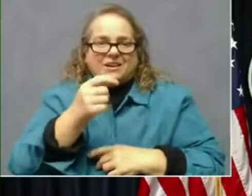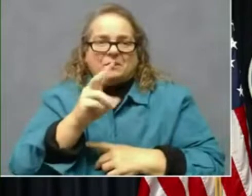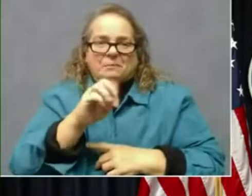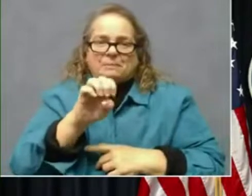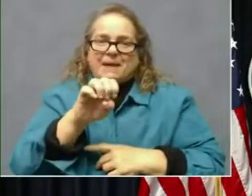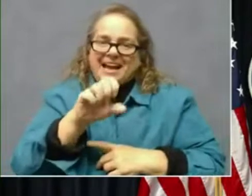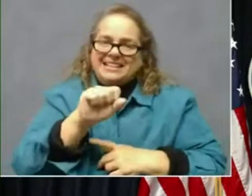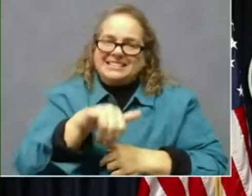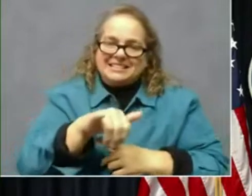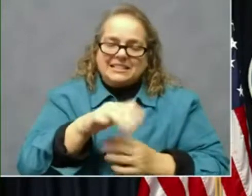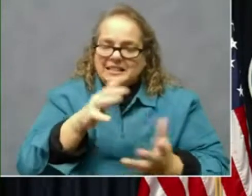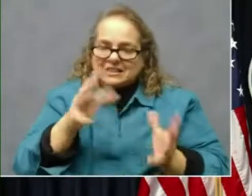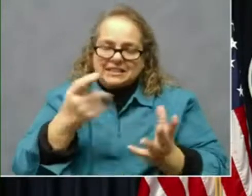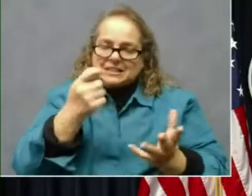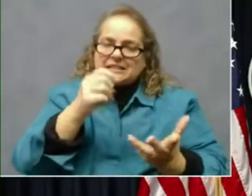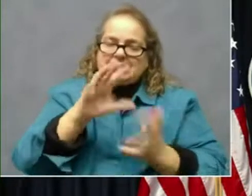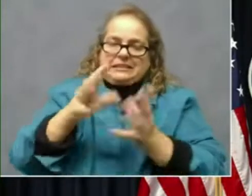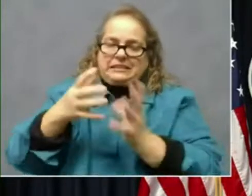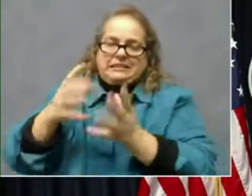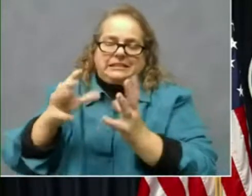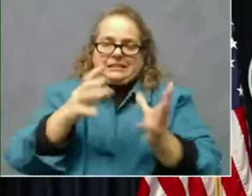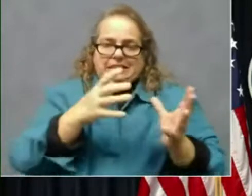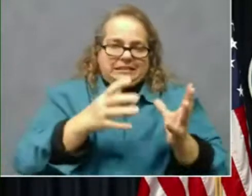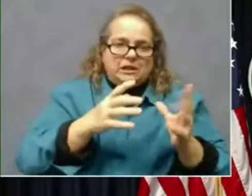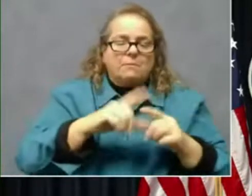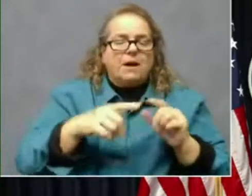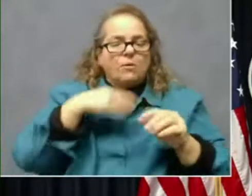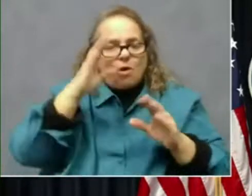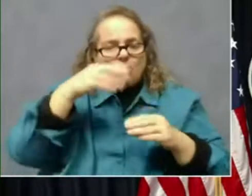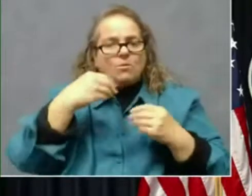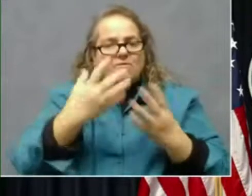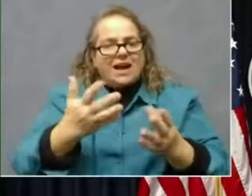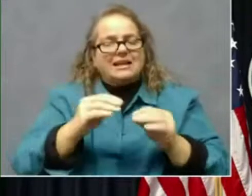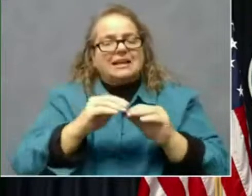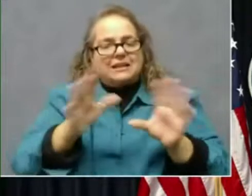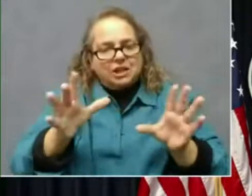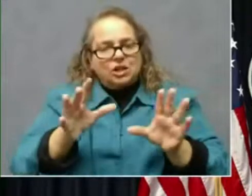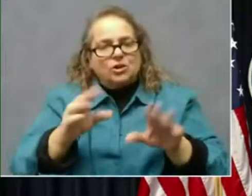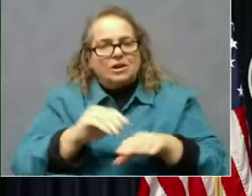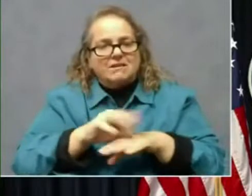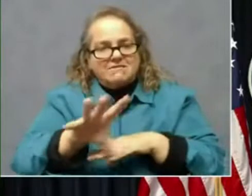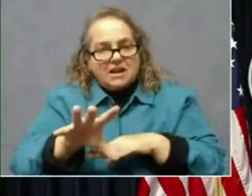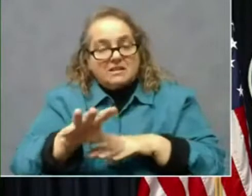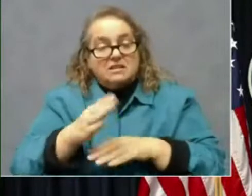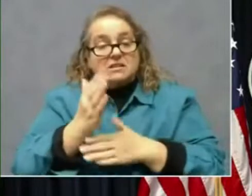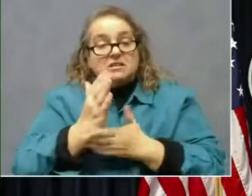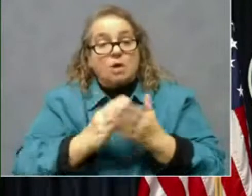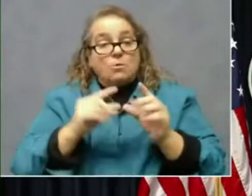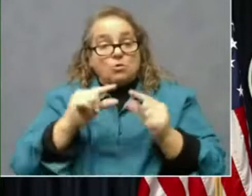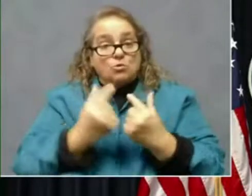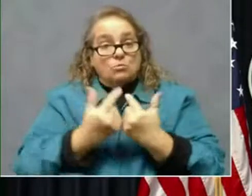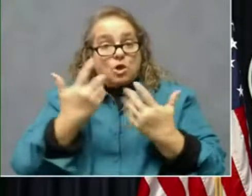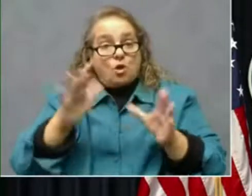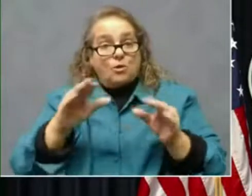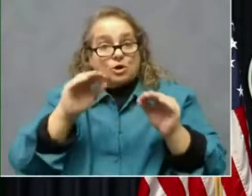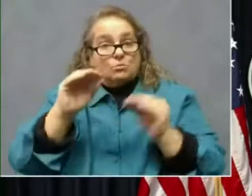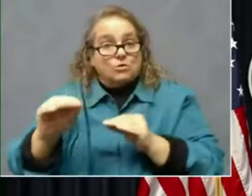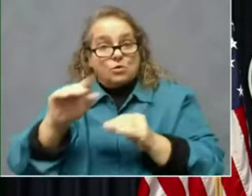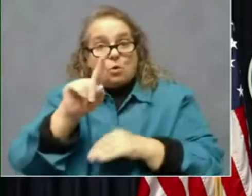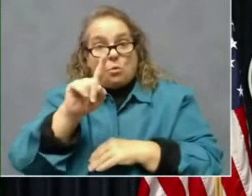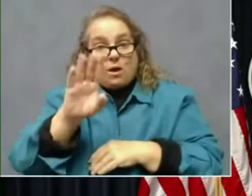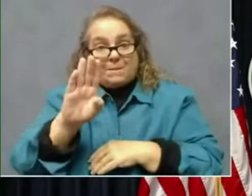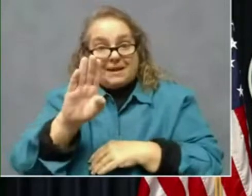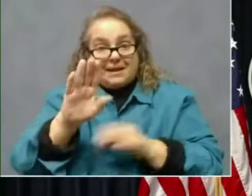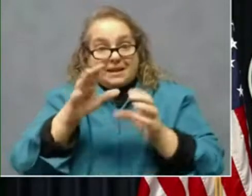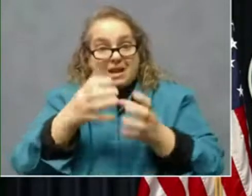we can provide, uh, clear advice. Some, uh, groups have already moved into one B categories like police officers and firefighters.